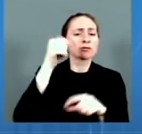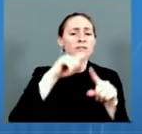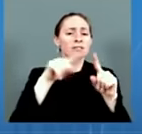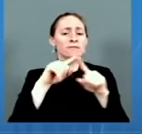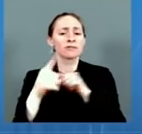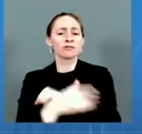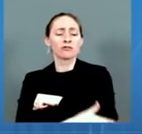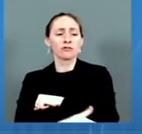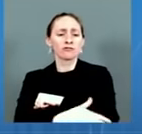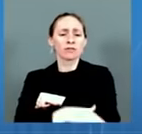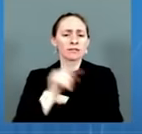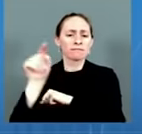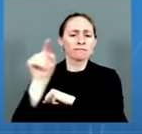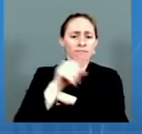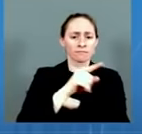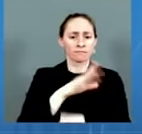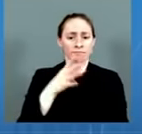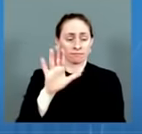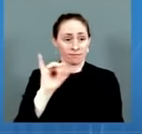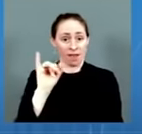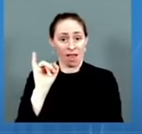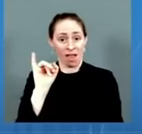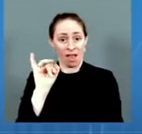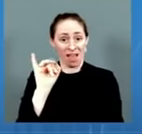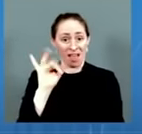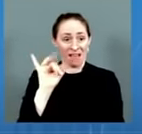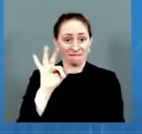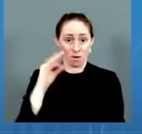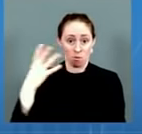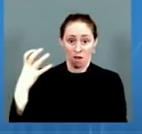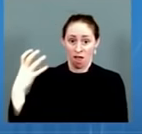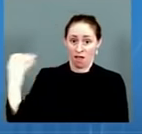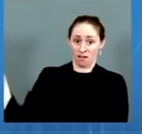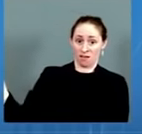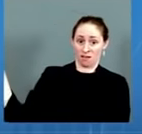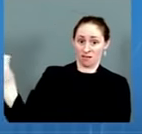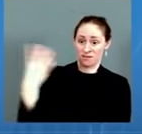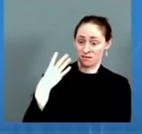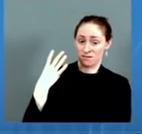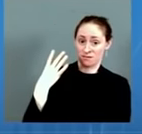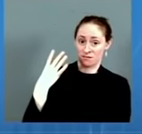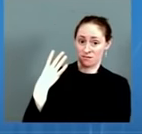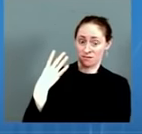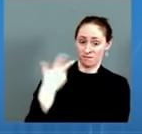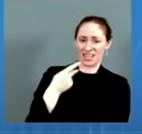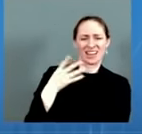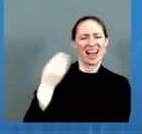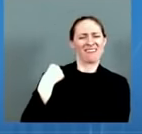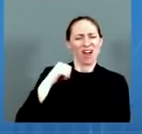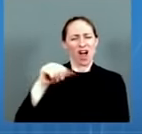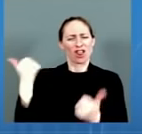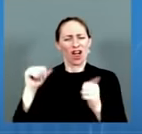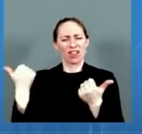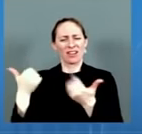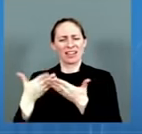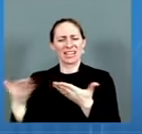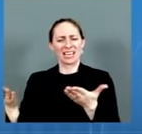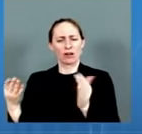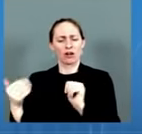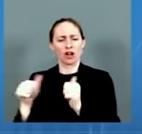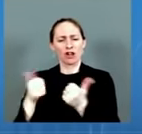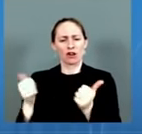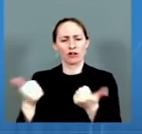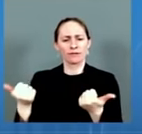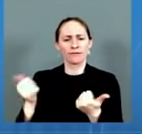those donations, including specialized syringes for the Pfizer doses. My